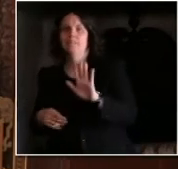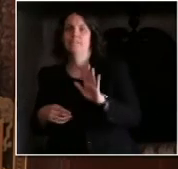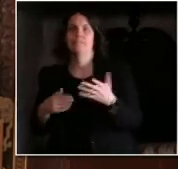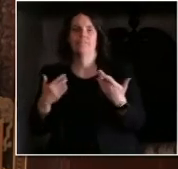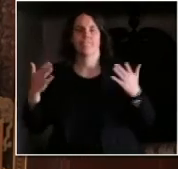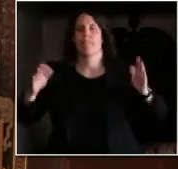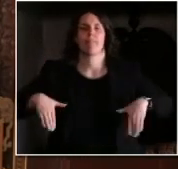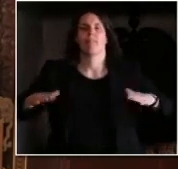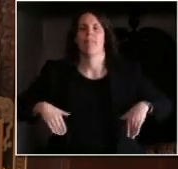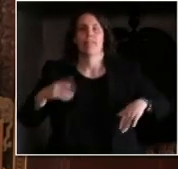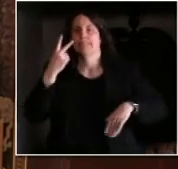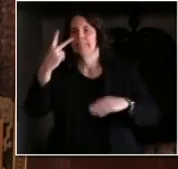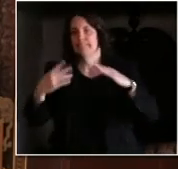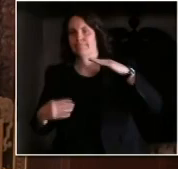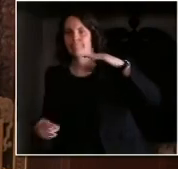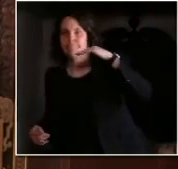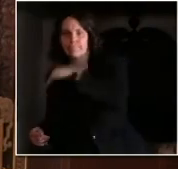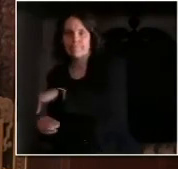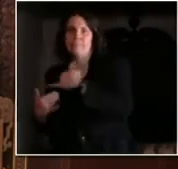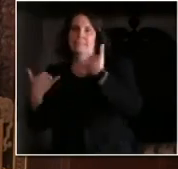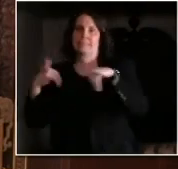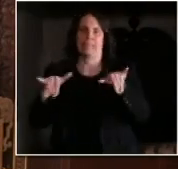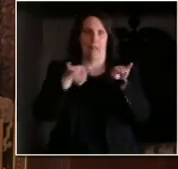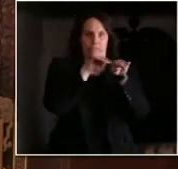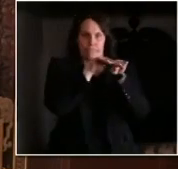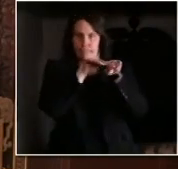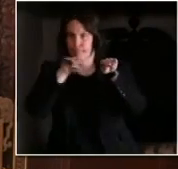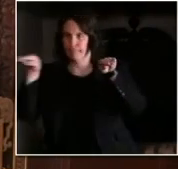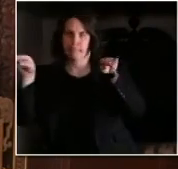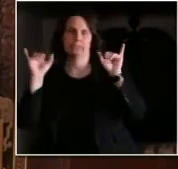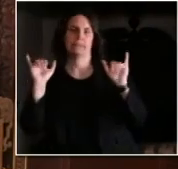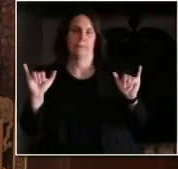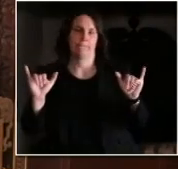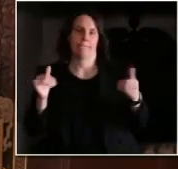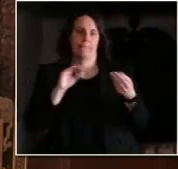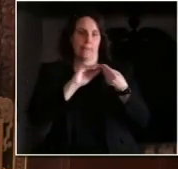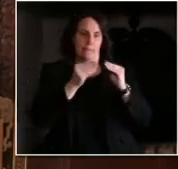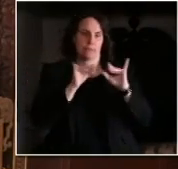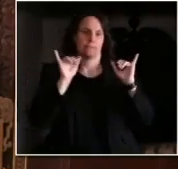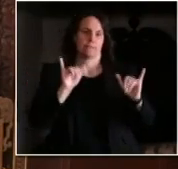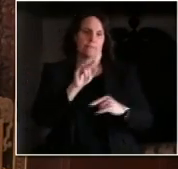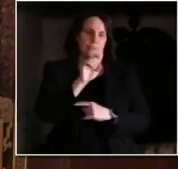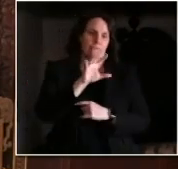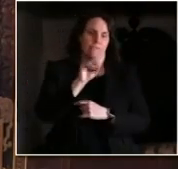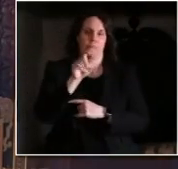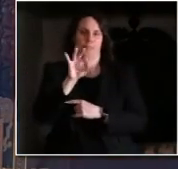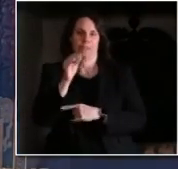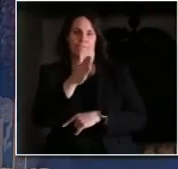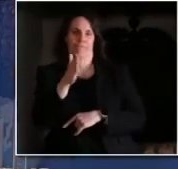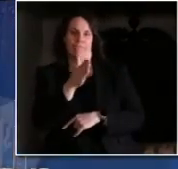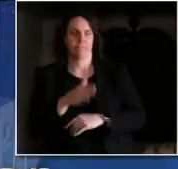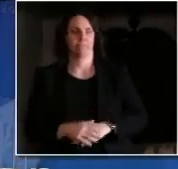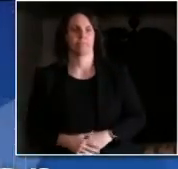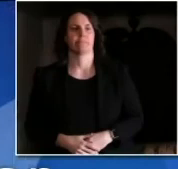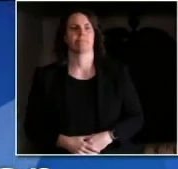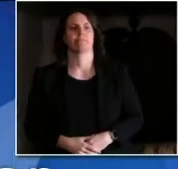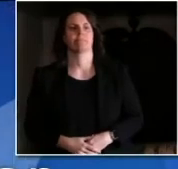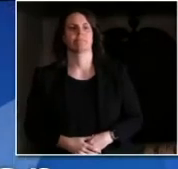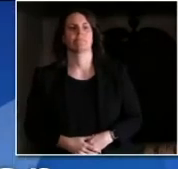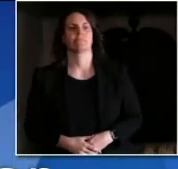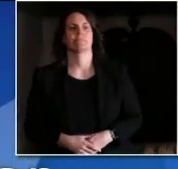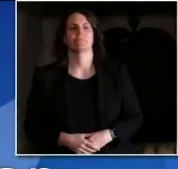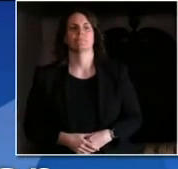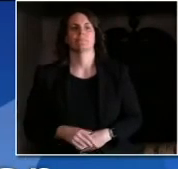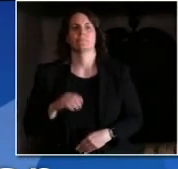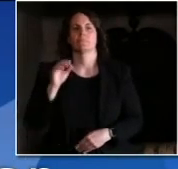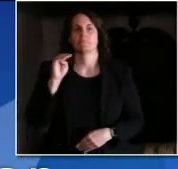So we really have to keep following it on a day-to-day basis. Thank you. Now to Morgan Wolfe from NBC15 in